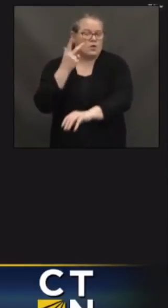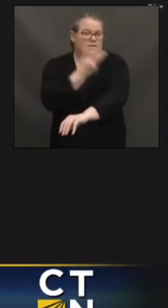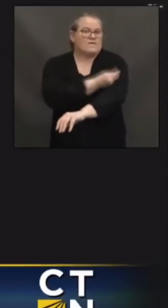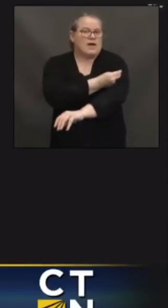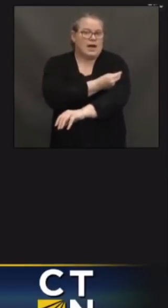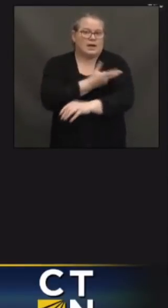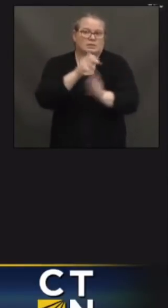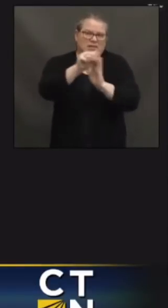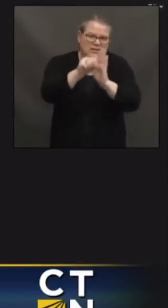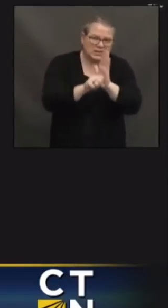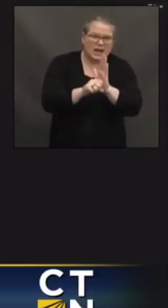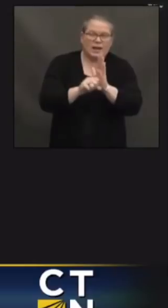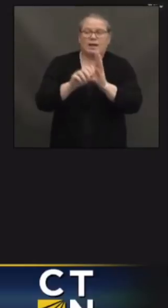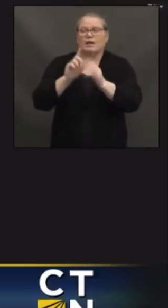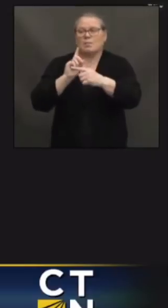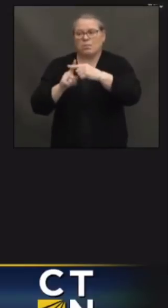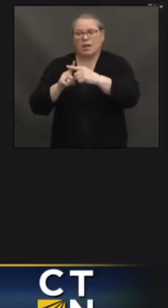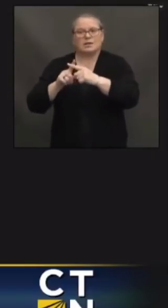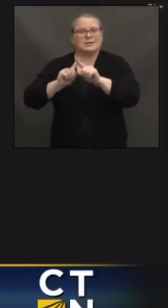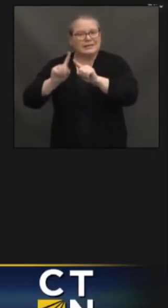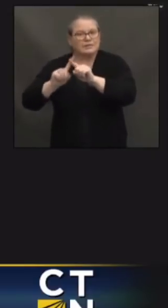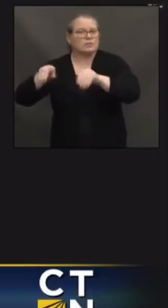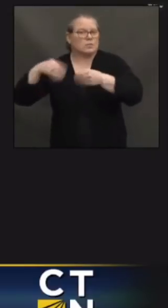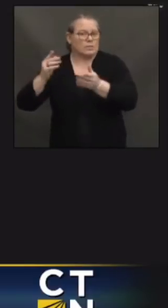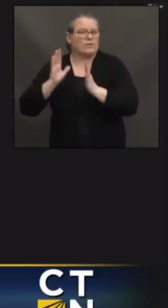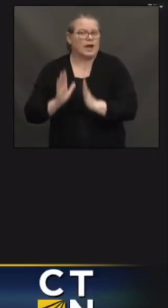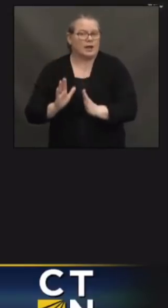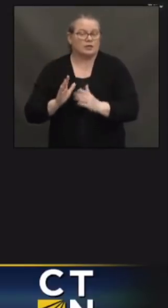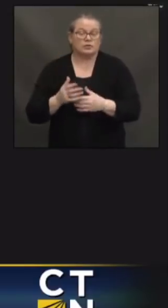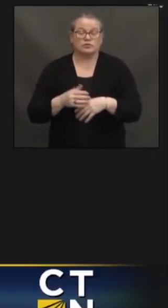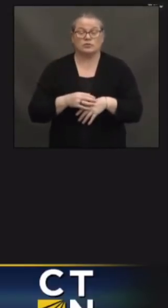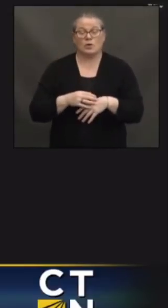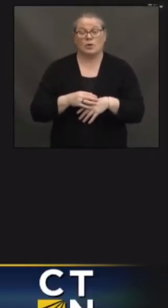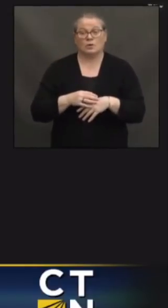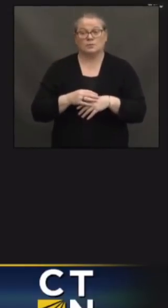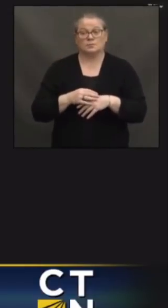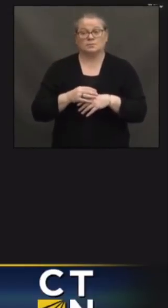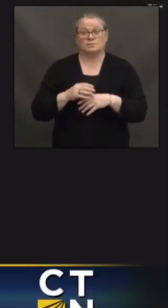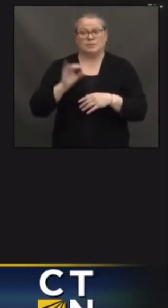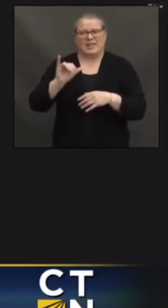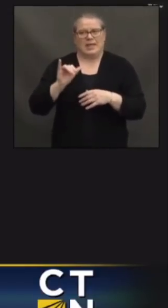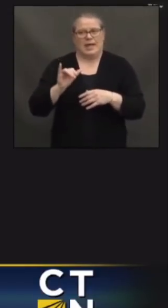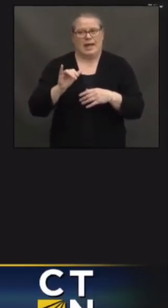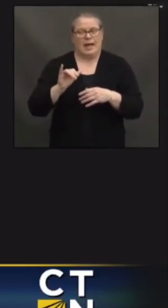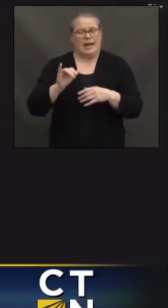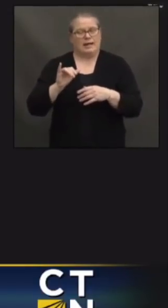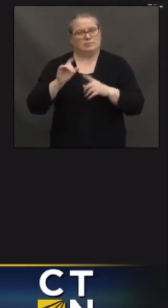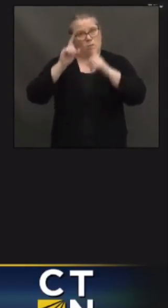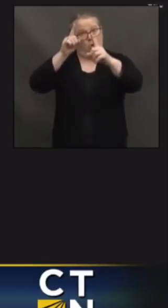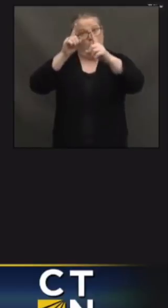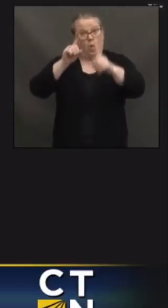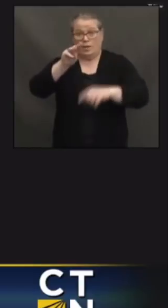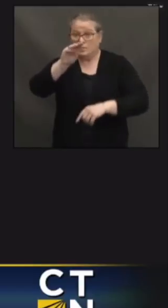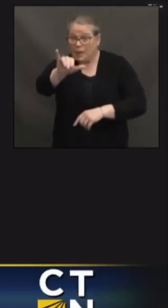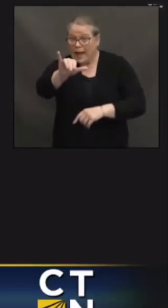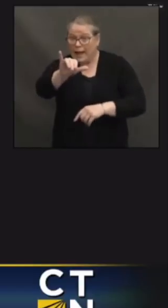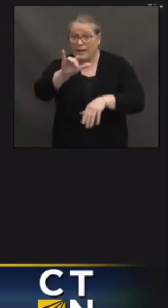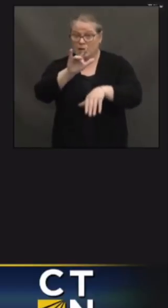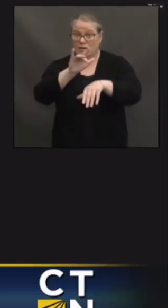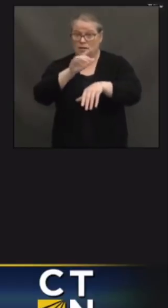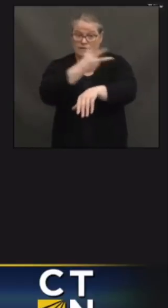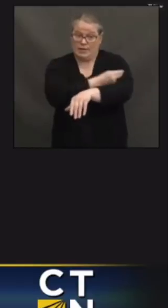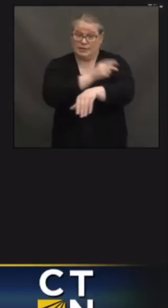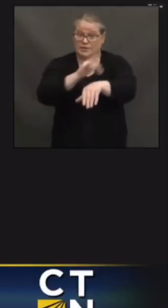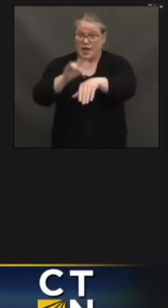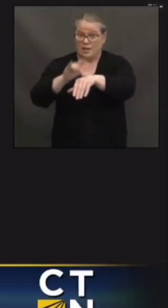state and the state's partners. So in order to meet that sort of rough-made target for availability, we need